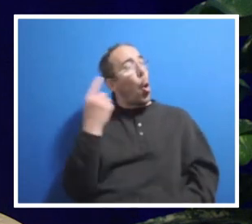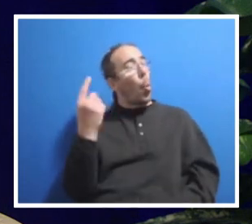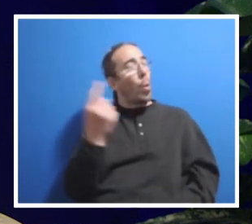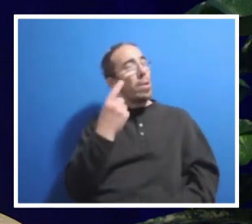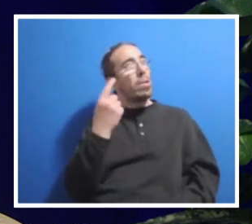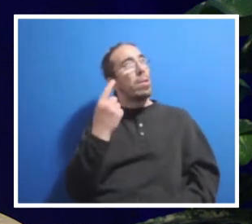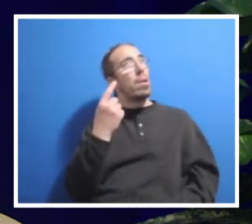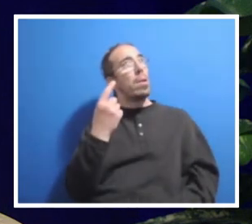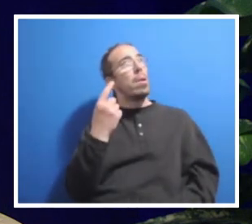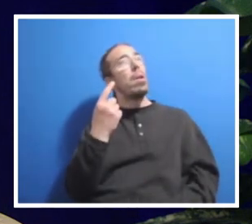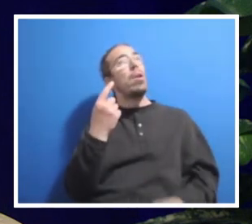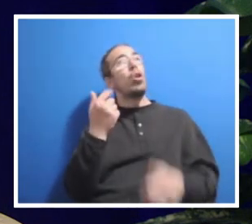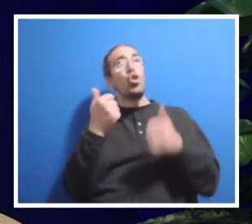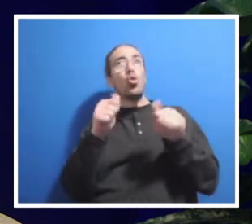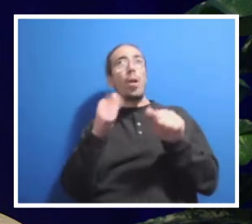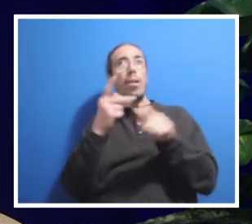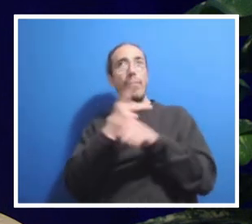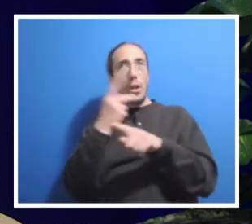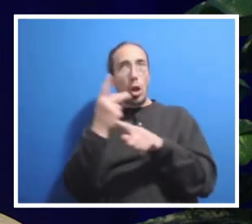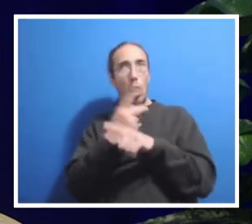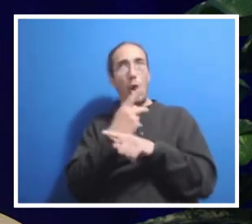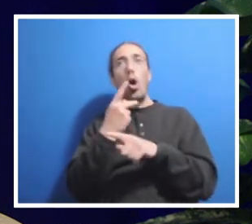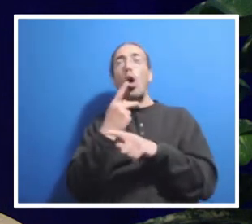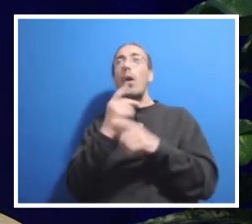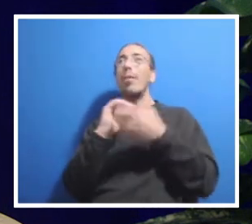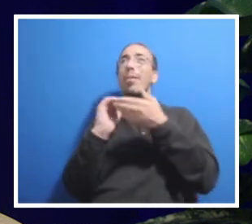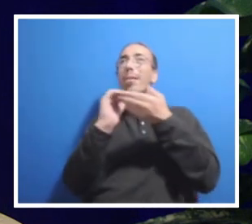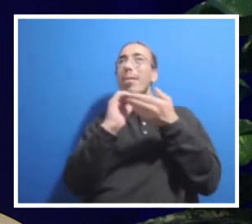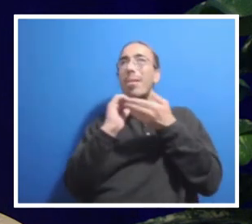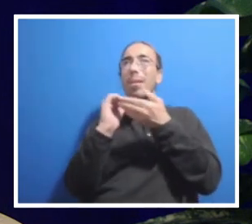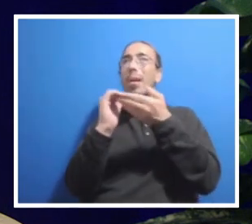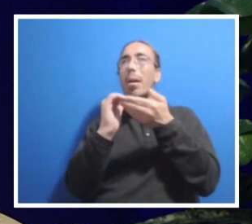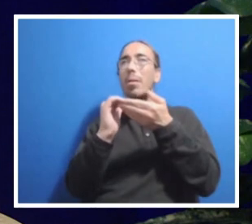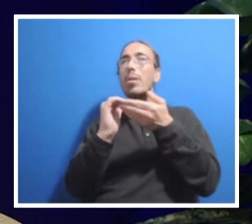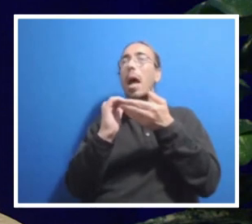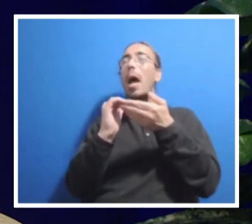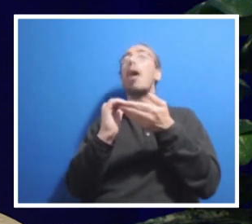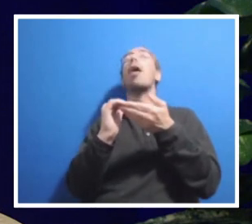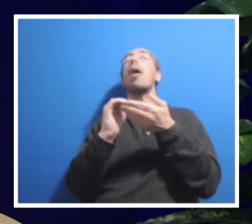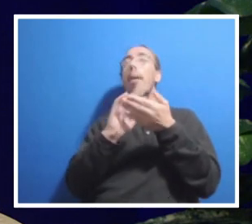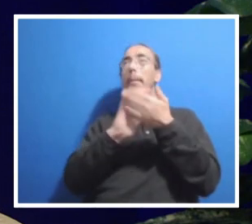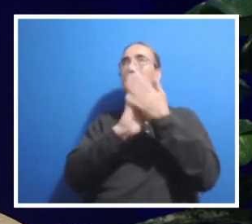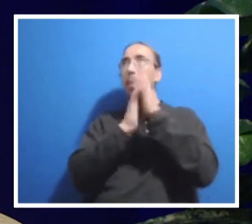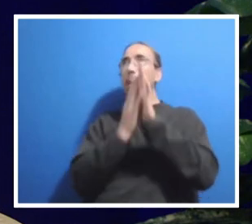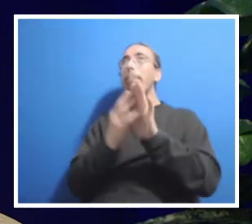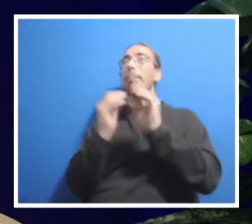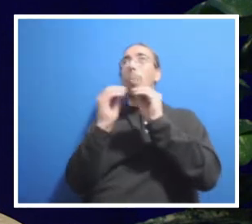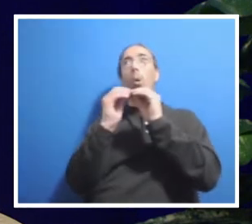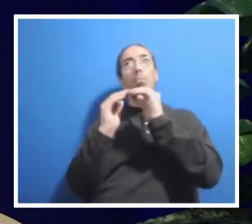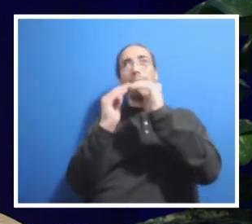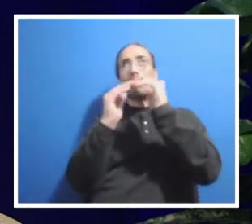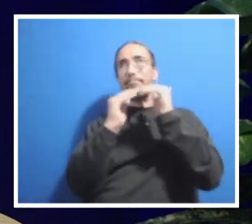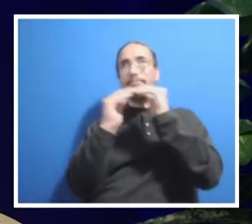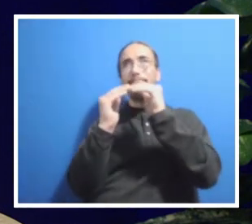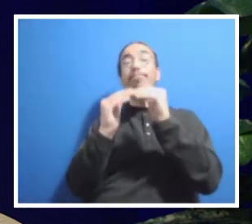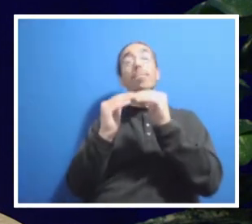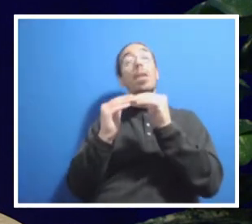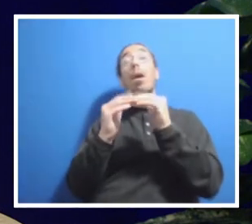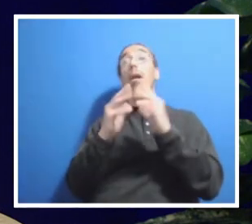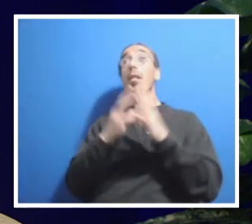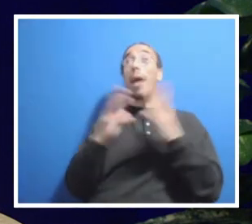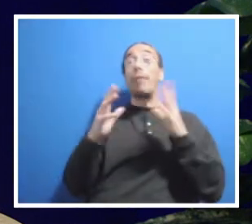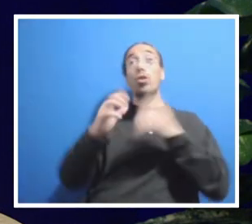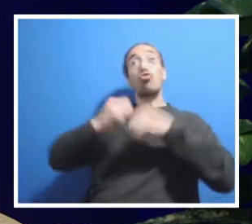streamline, to be more efficient, to create those revenue driving opportunities. Much of our infrastructure was